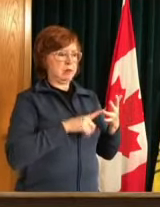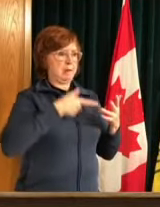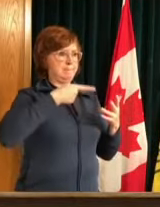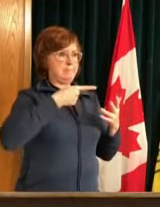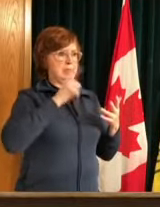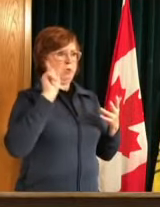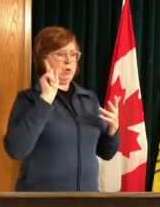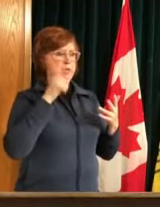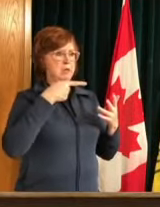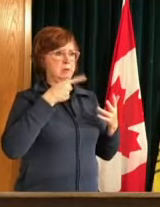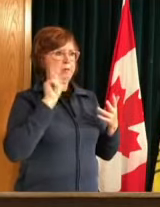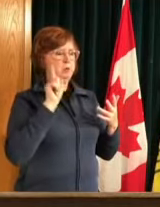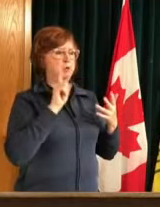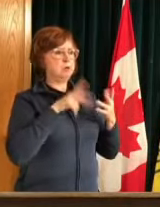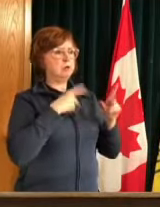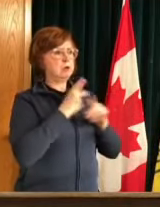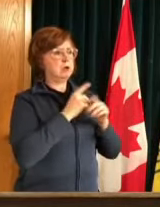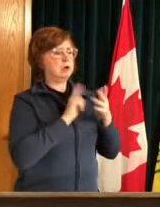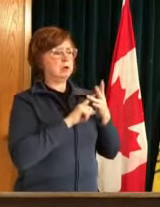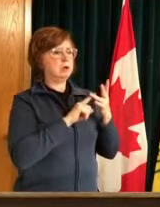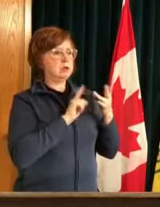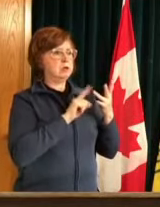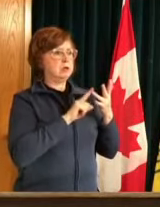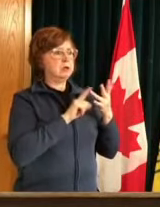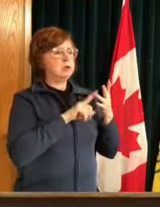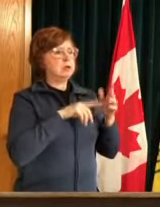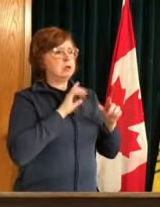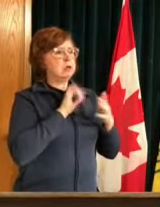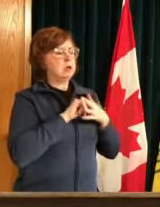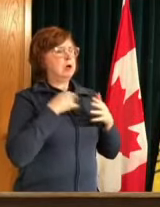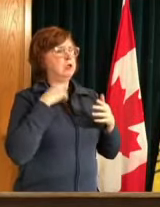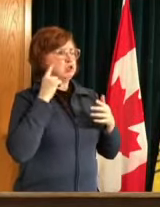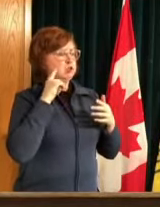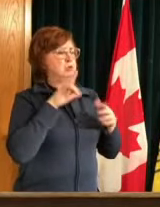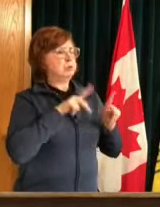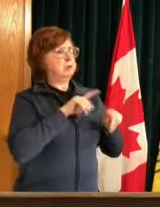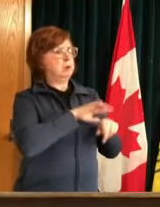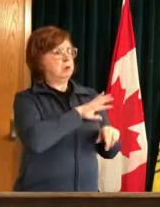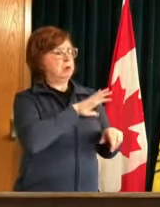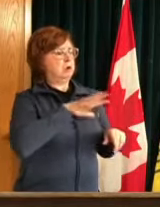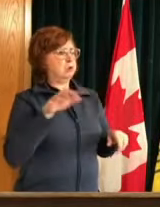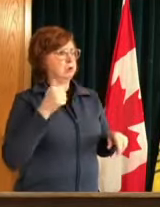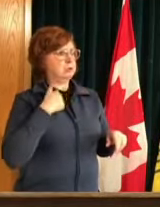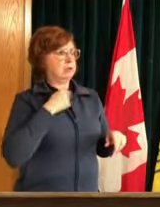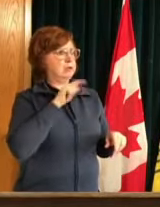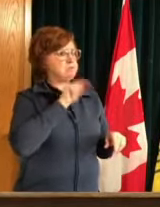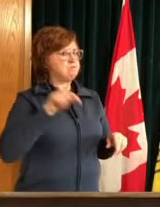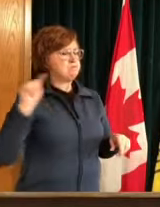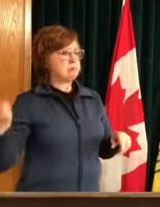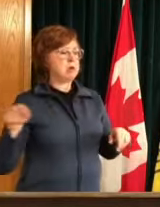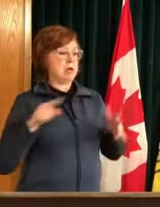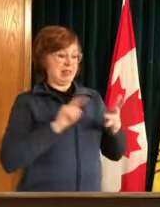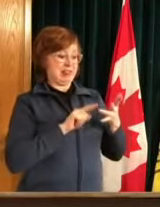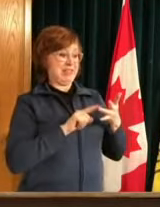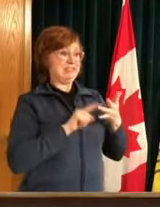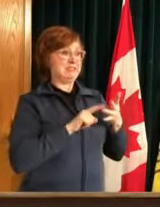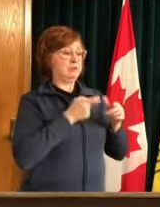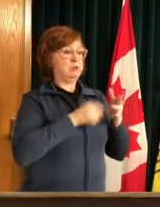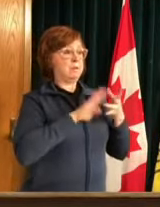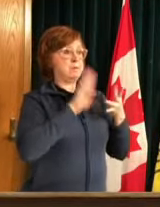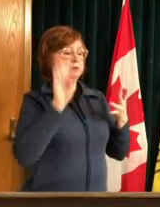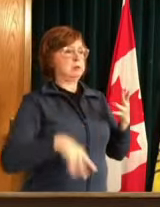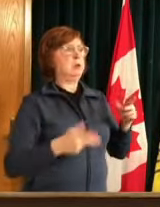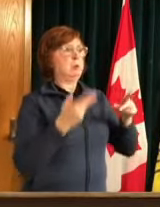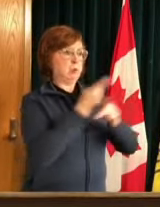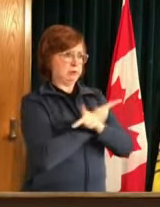and and and uh people around canada who say that uh this variant is a lot more dangerous than the other ones that we've been seeing and i'm just